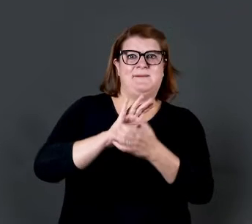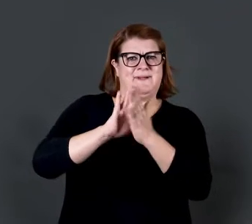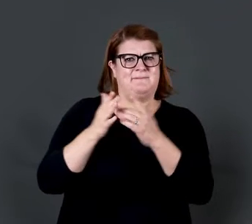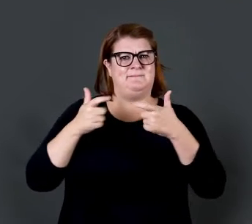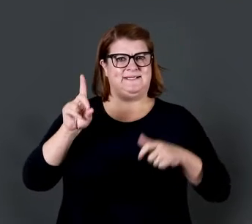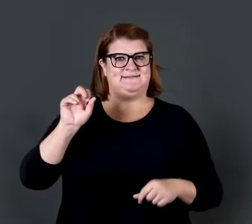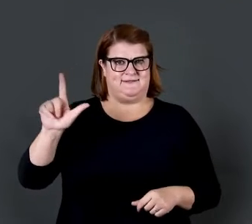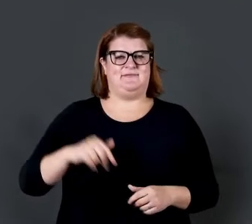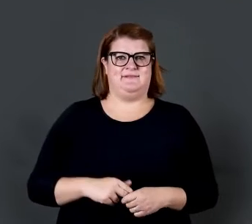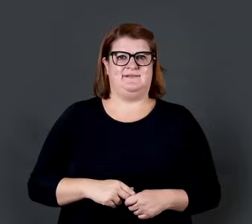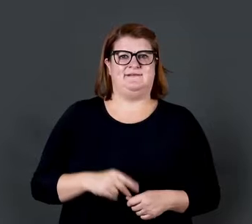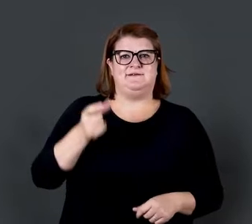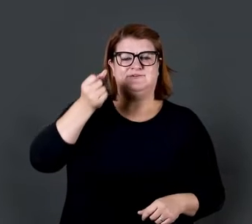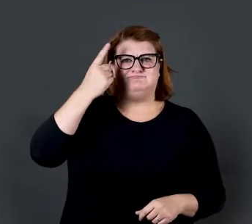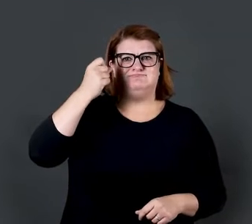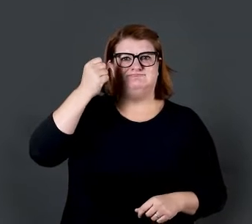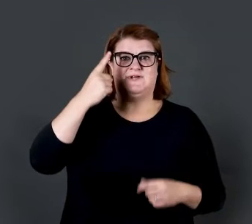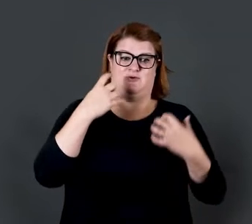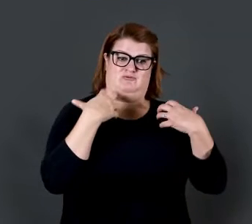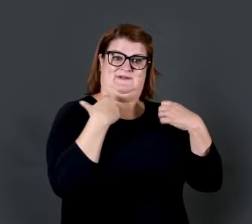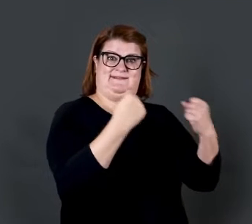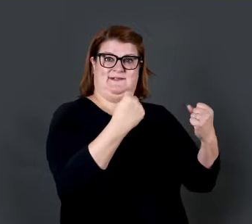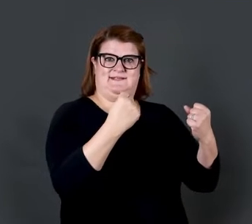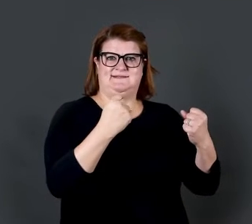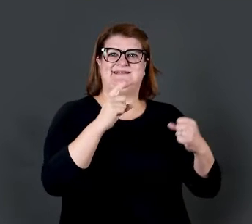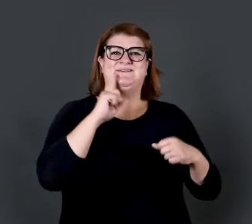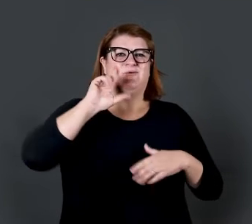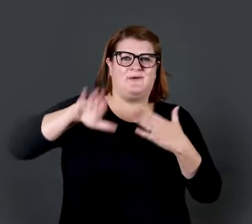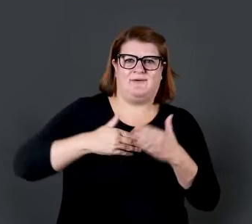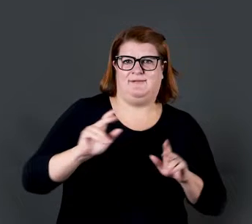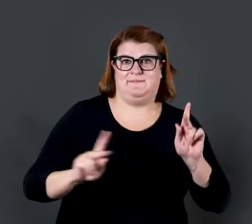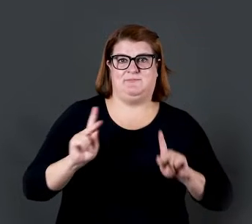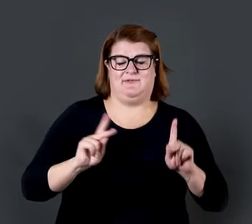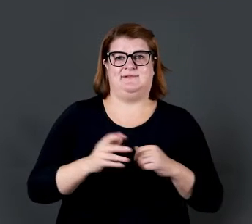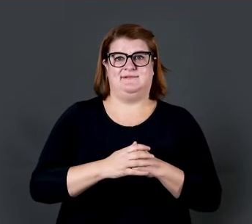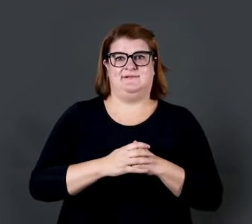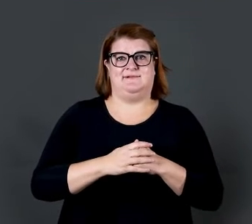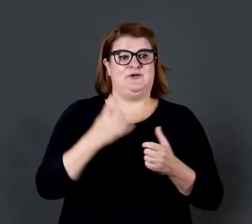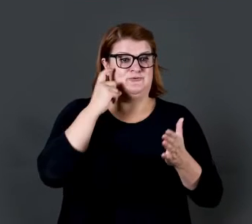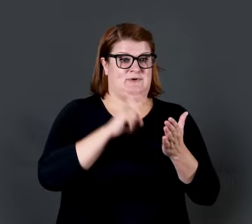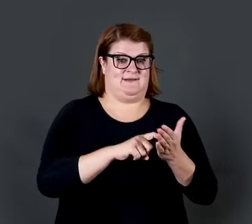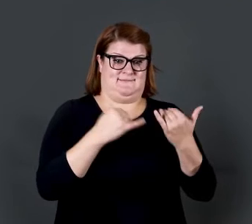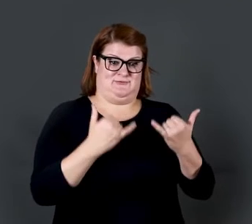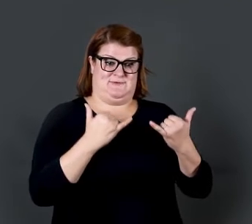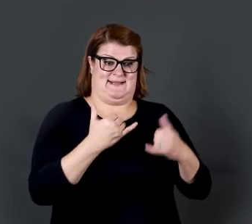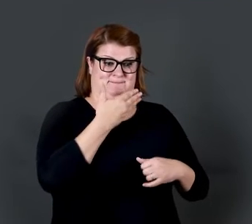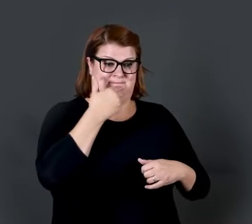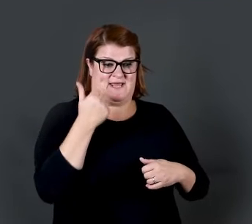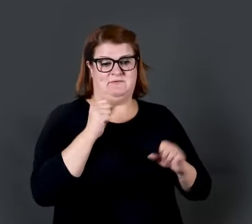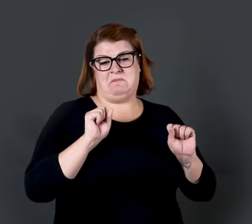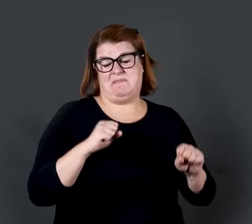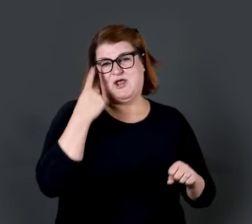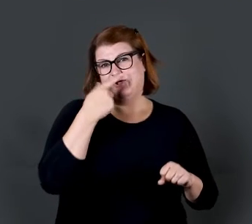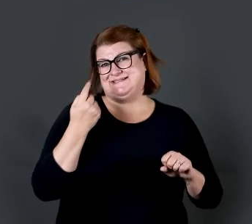deal. To understand that resilience is for everybody. To recognize that today's best might look a